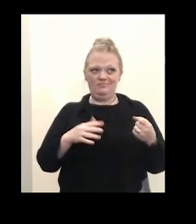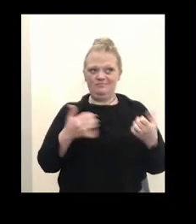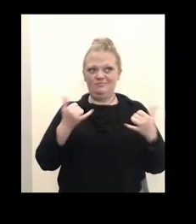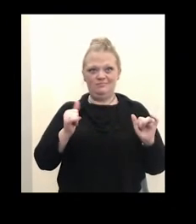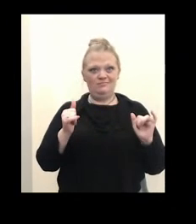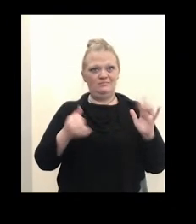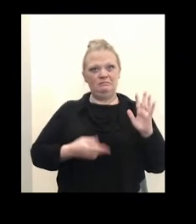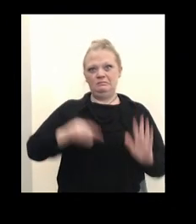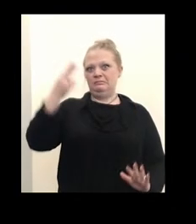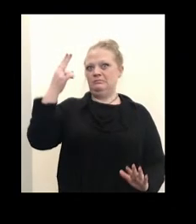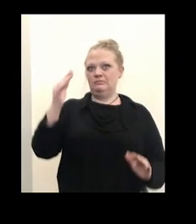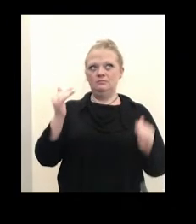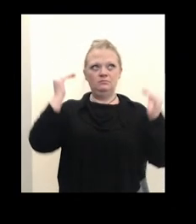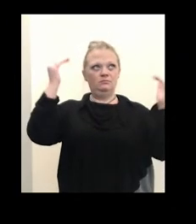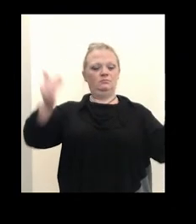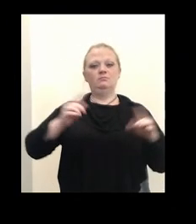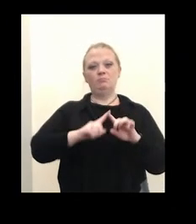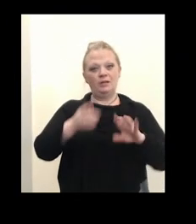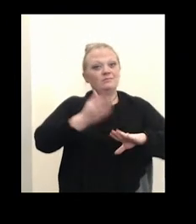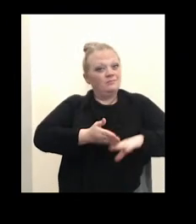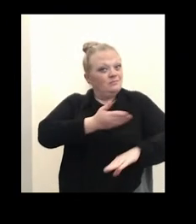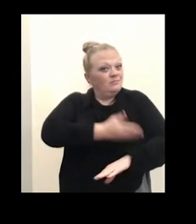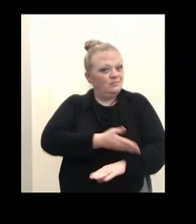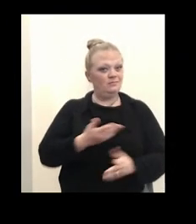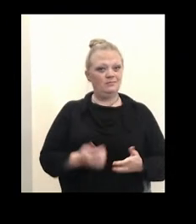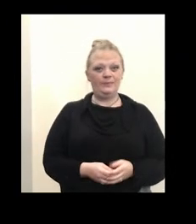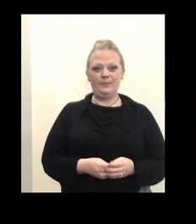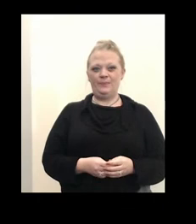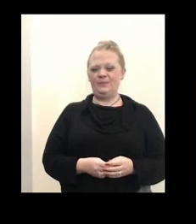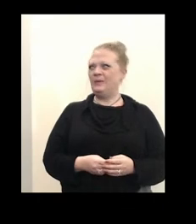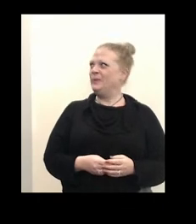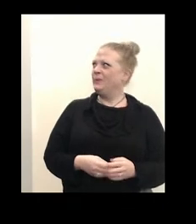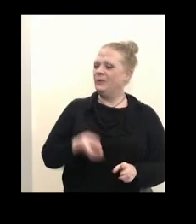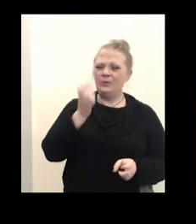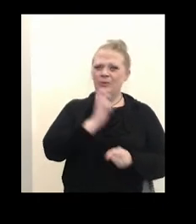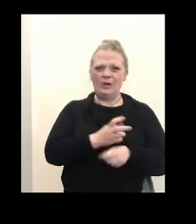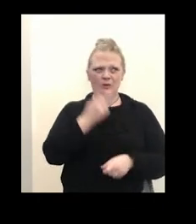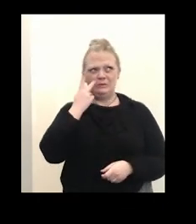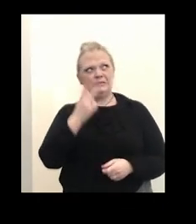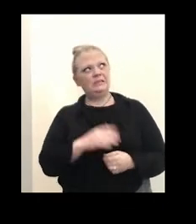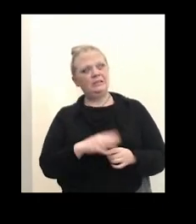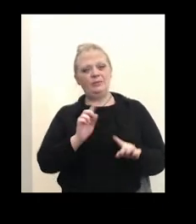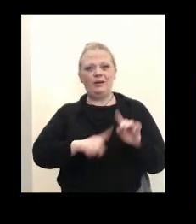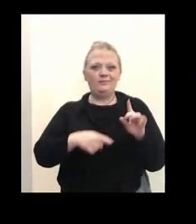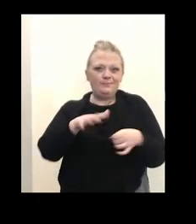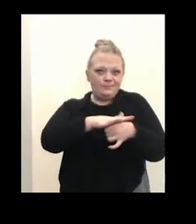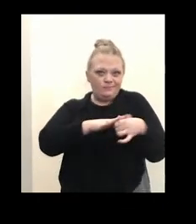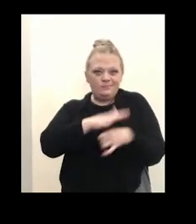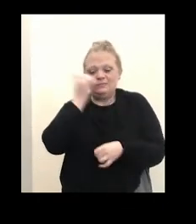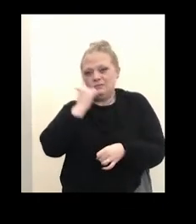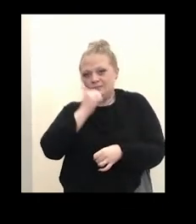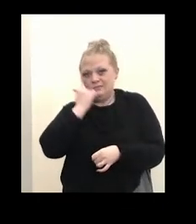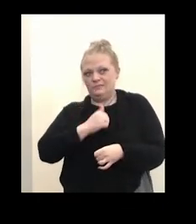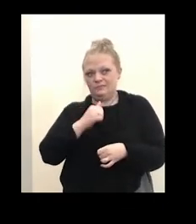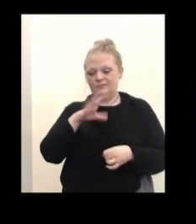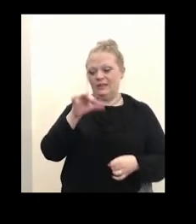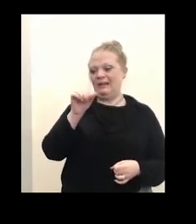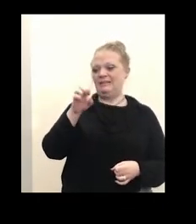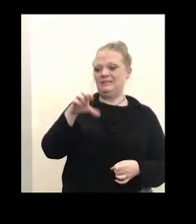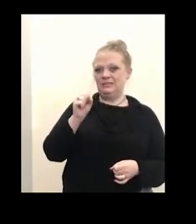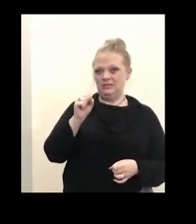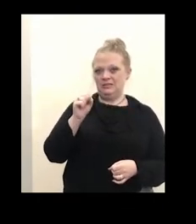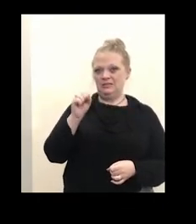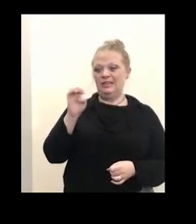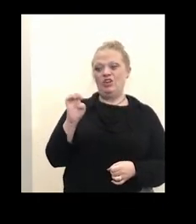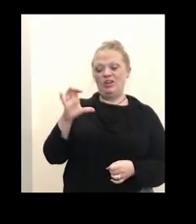it is getting better. This might not be easy to see on the screen, but this is the regional daily and weekly cases. Erie County has the lowest